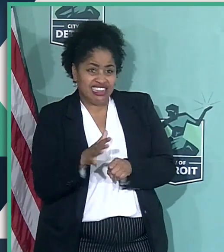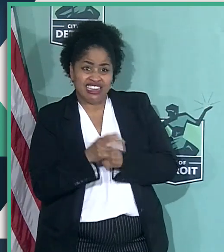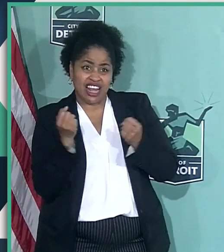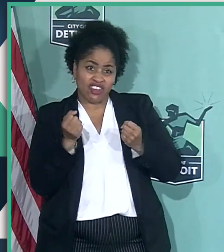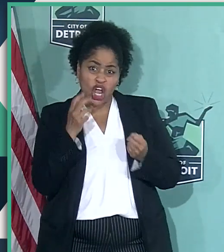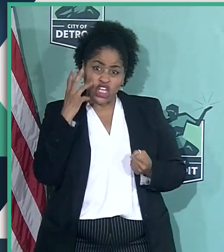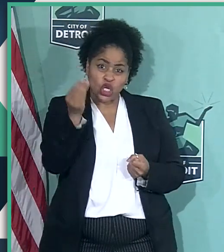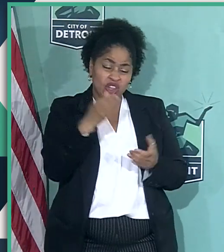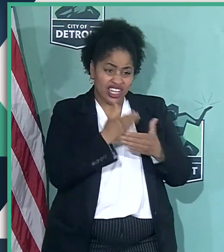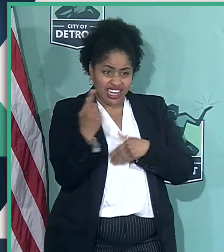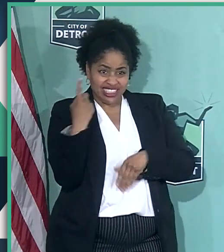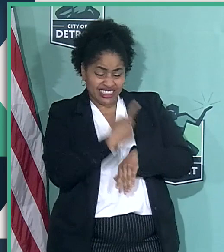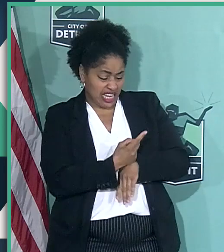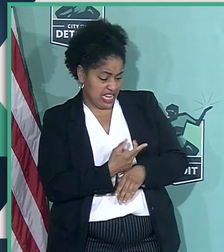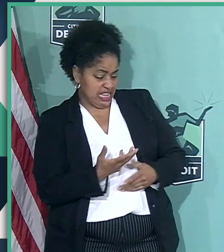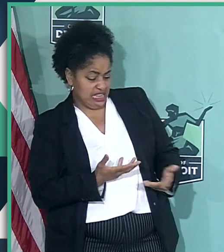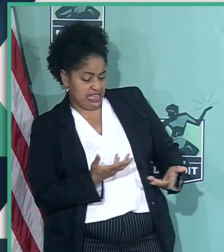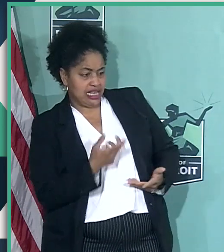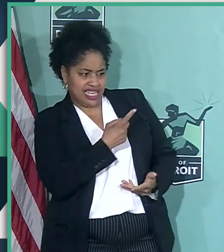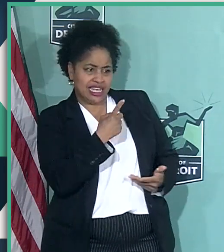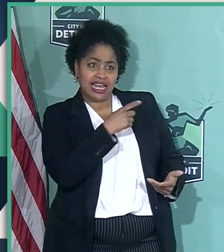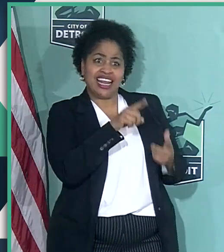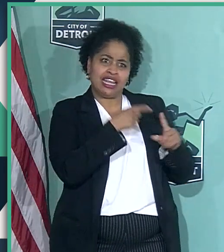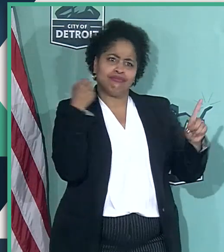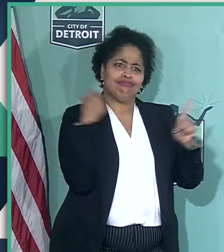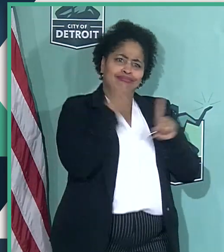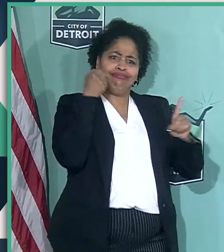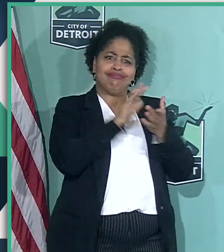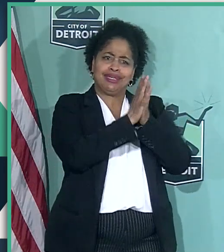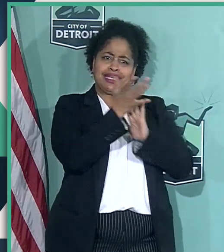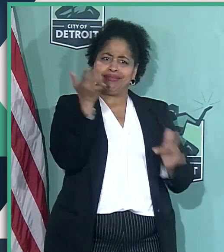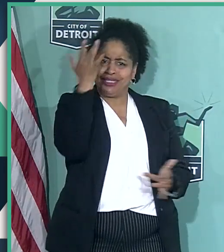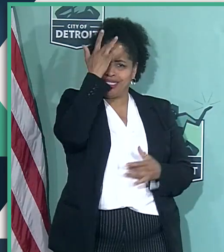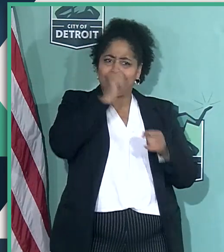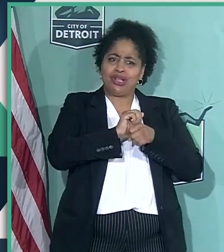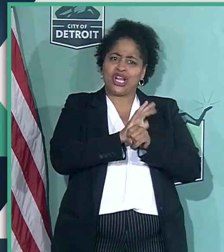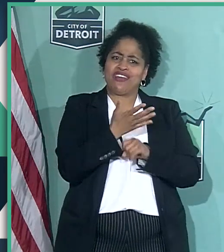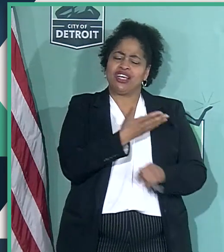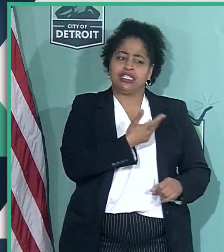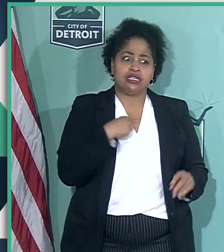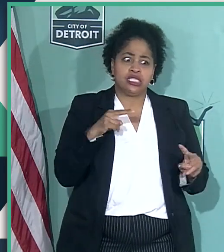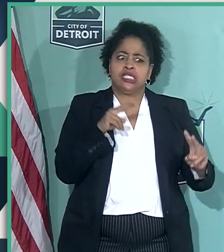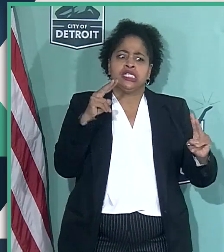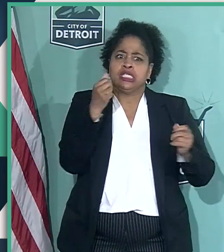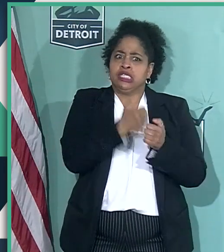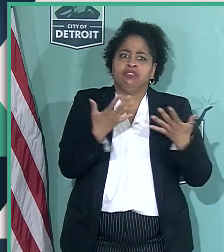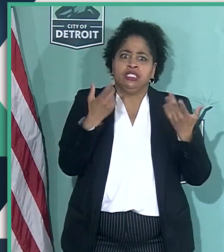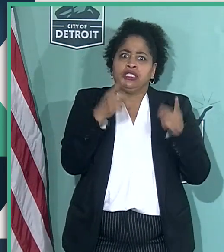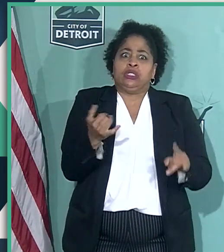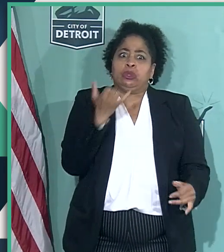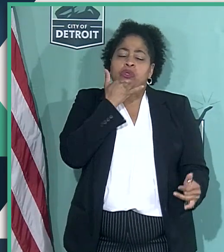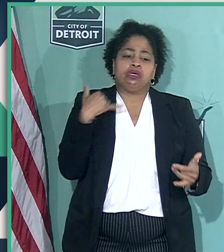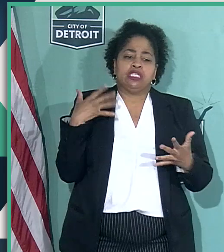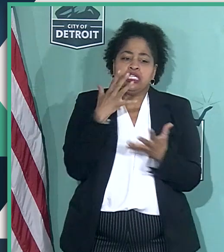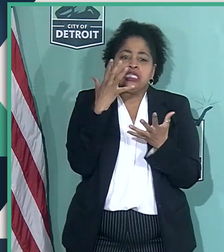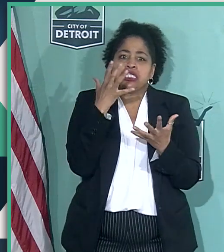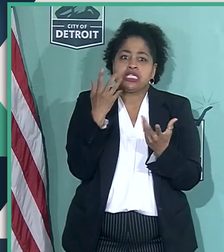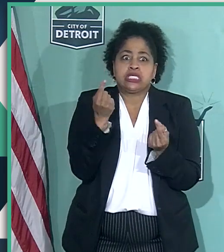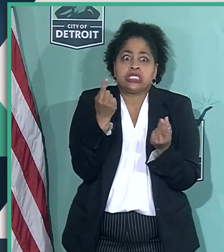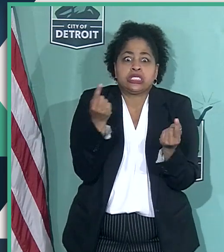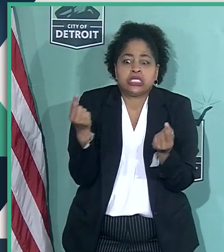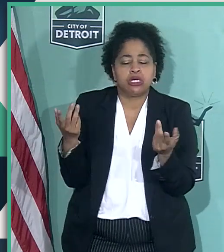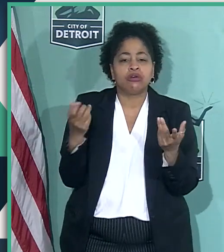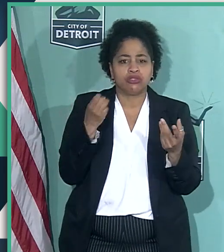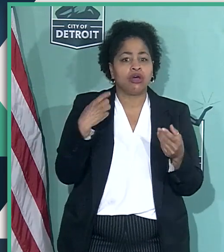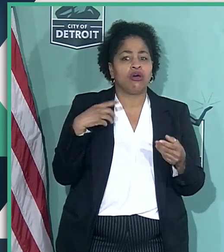to go out the next day. And then he came down with it. And it just looked like everything was going wrong. When those Abbott kits got here and we started